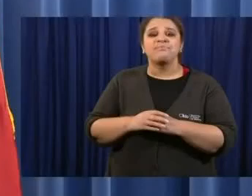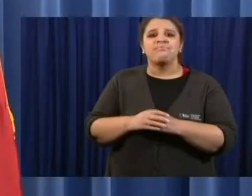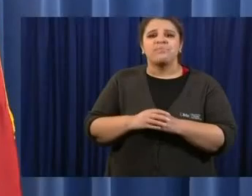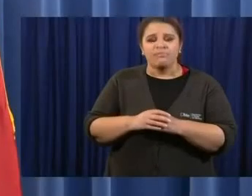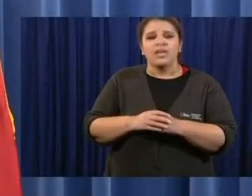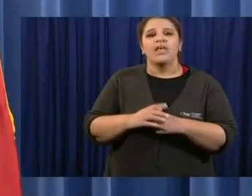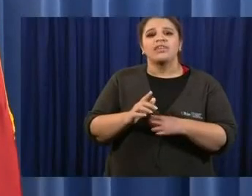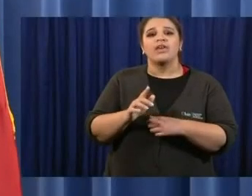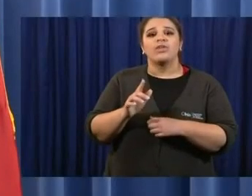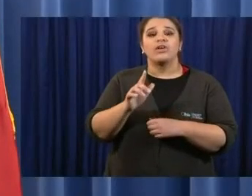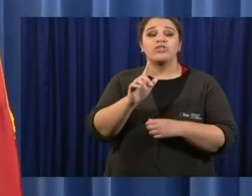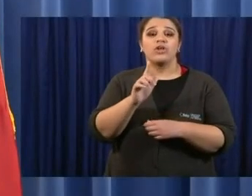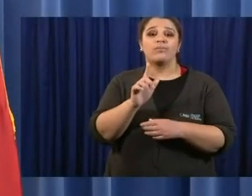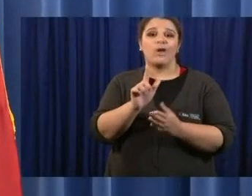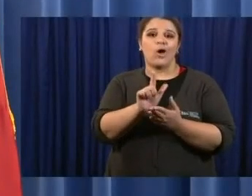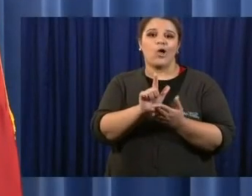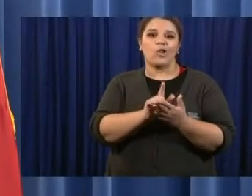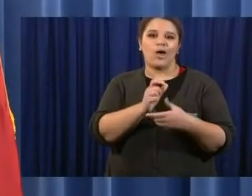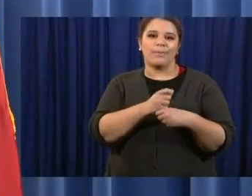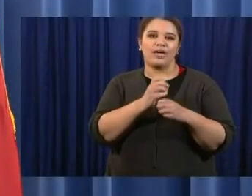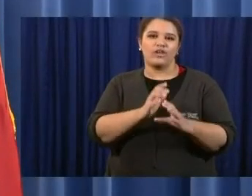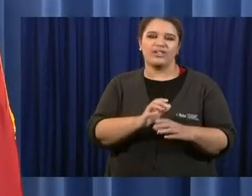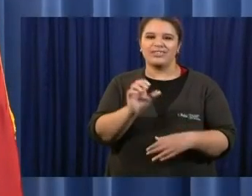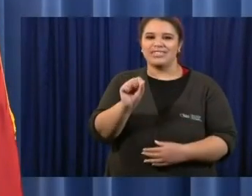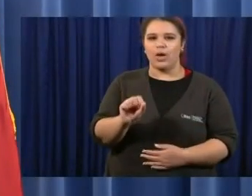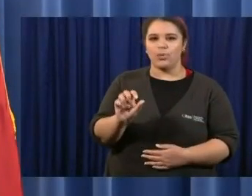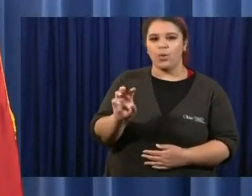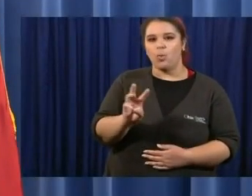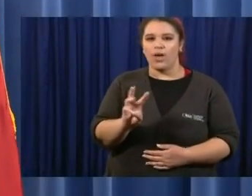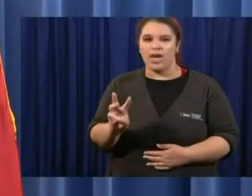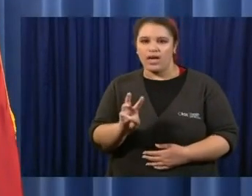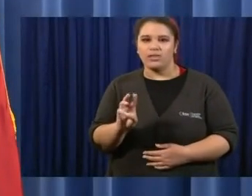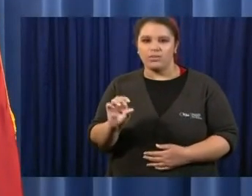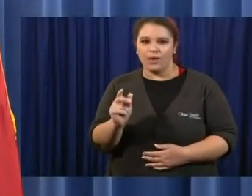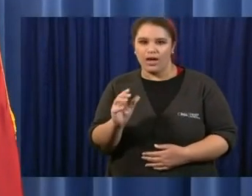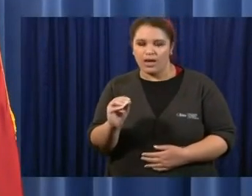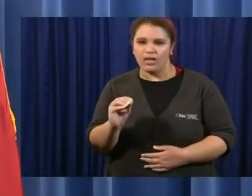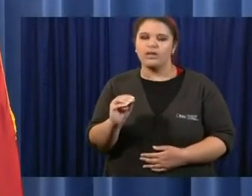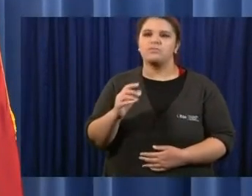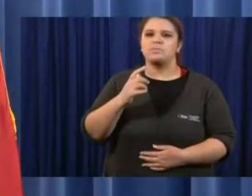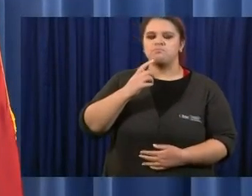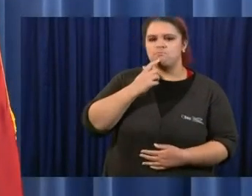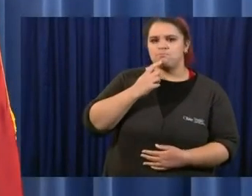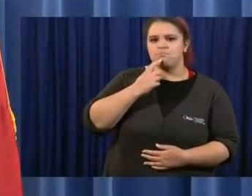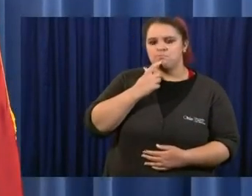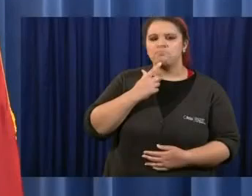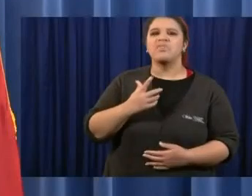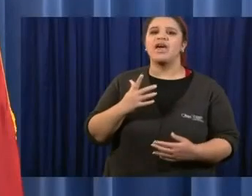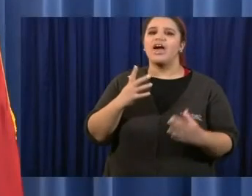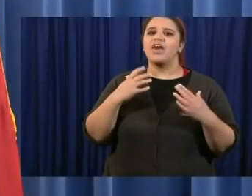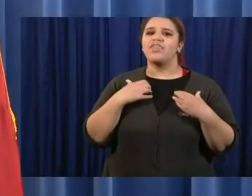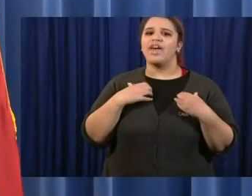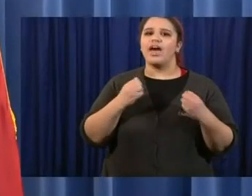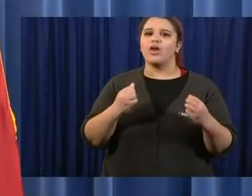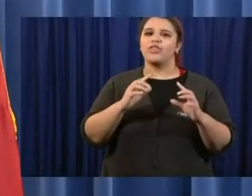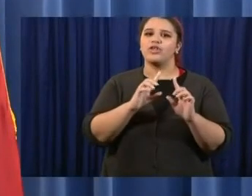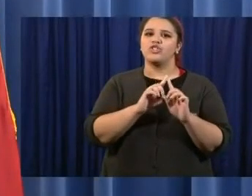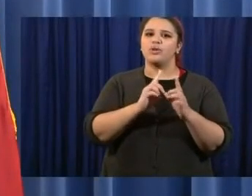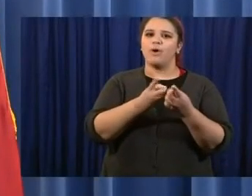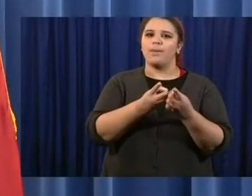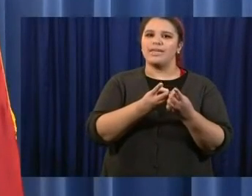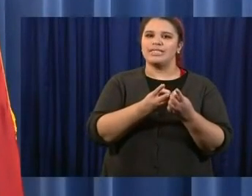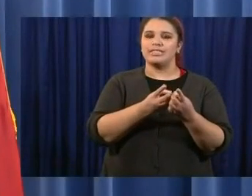to make the health orders recommendations and perhaps curb the ability for the Department of Health to make those.